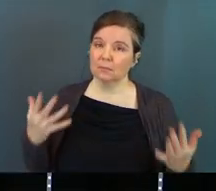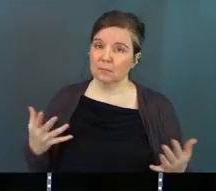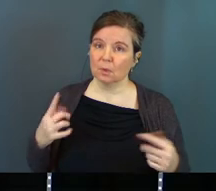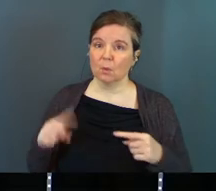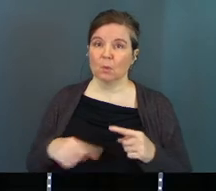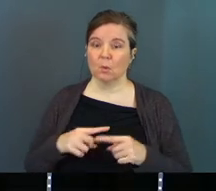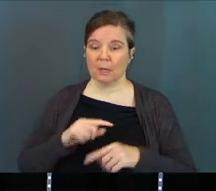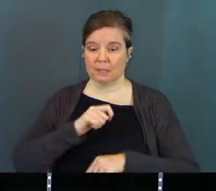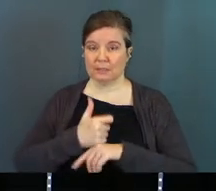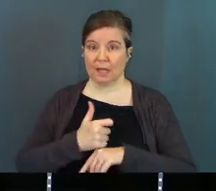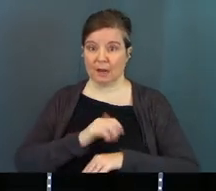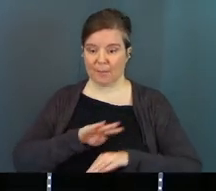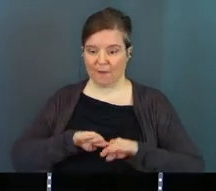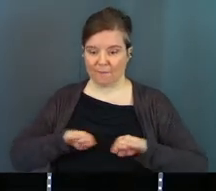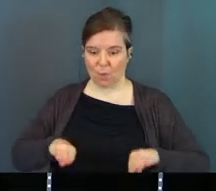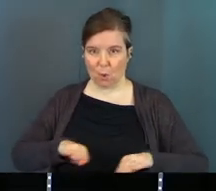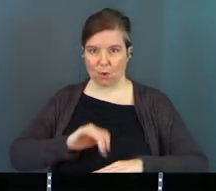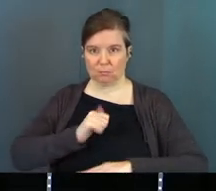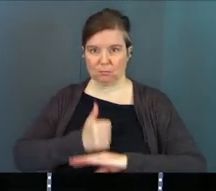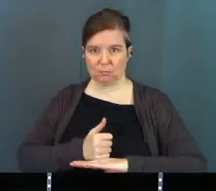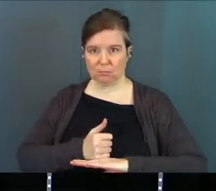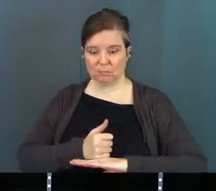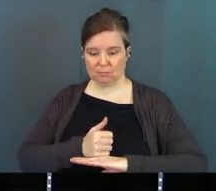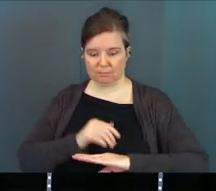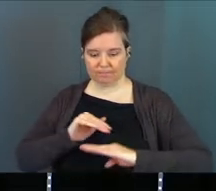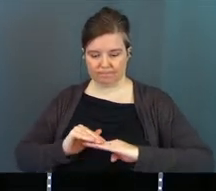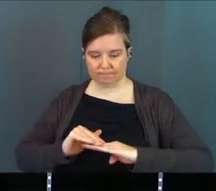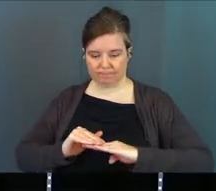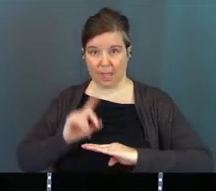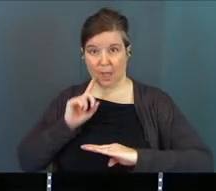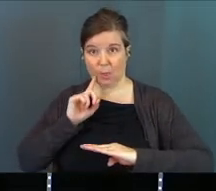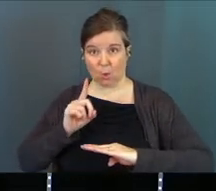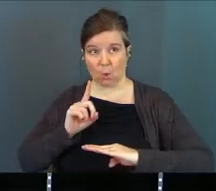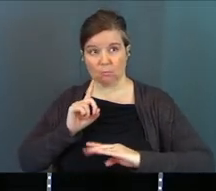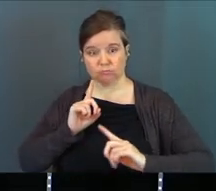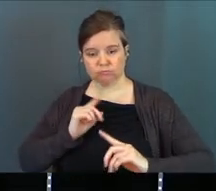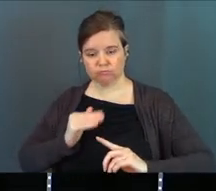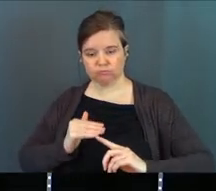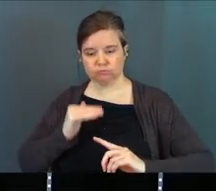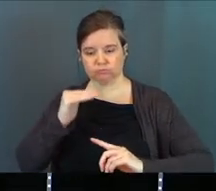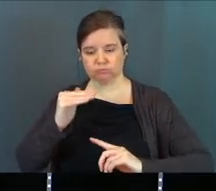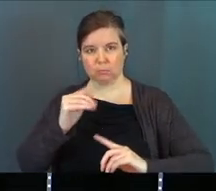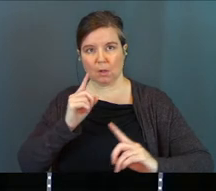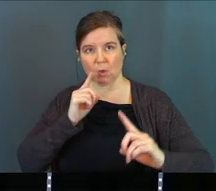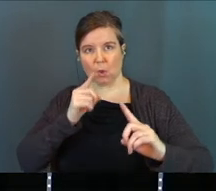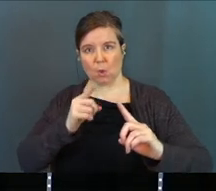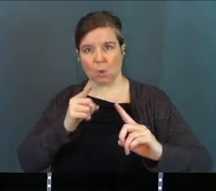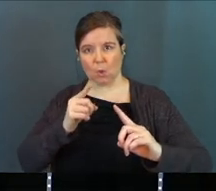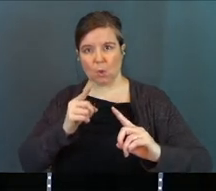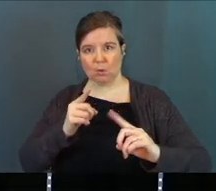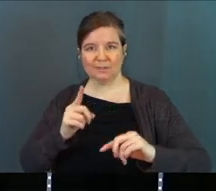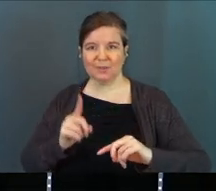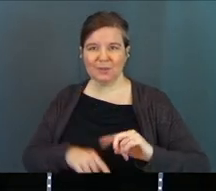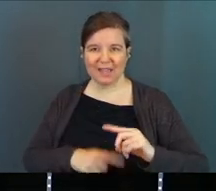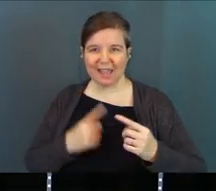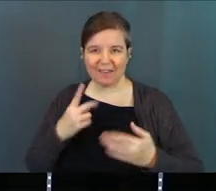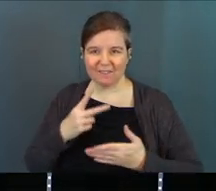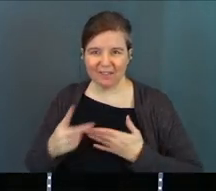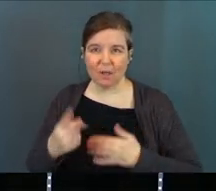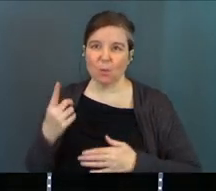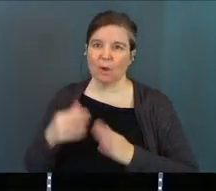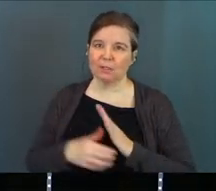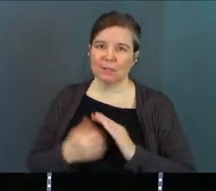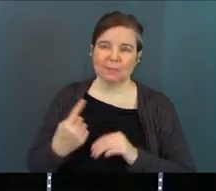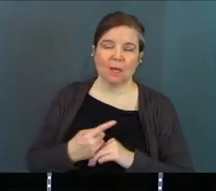when we've set a floor, and we set a goal for ourselves that is absolutely attainable, something that is almost impossible to fail at, that one chapter a day,